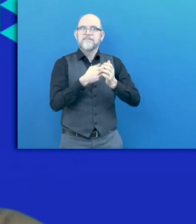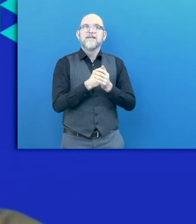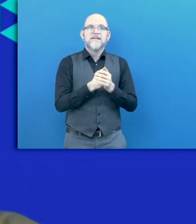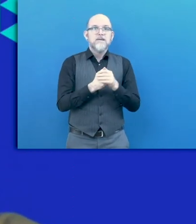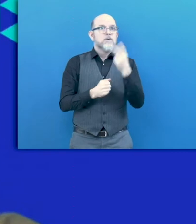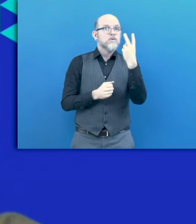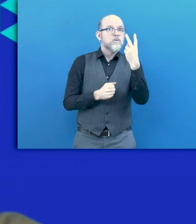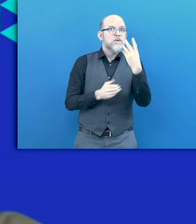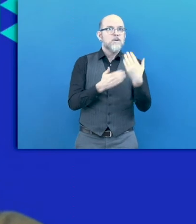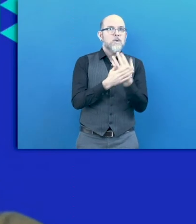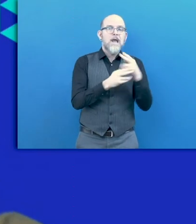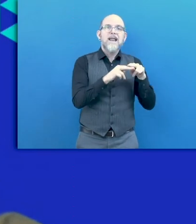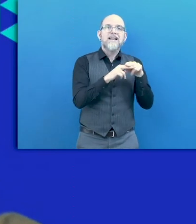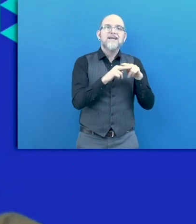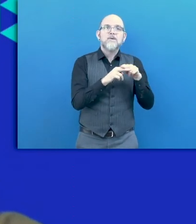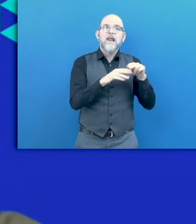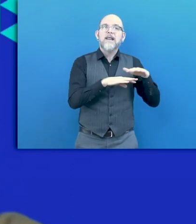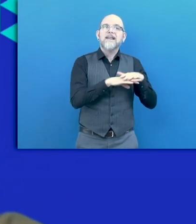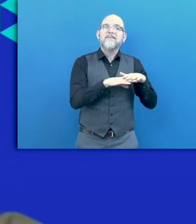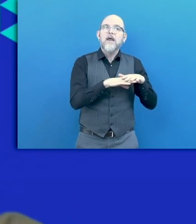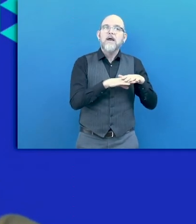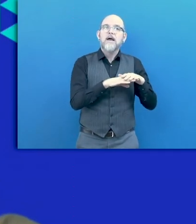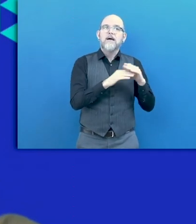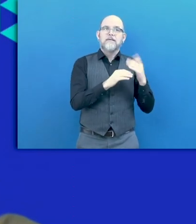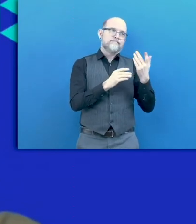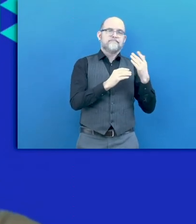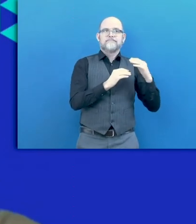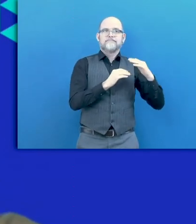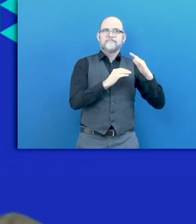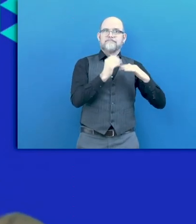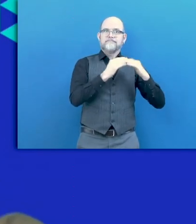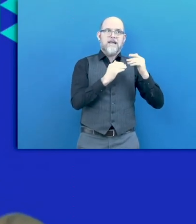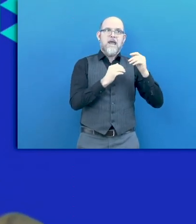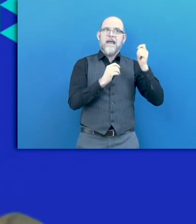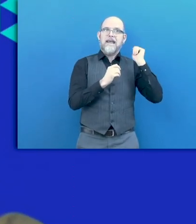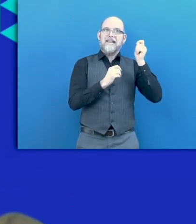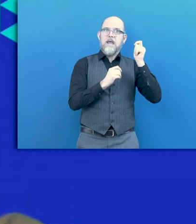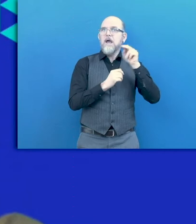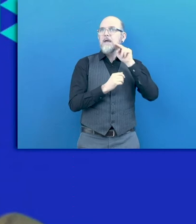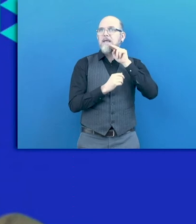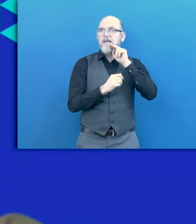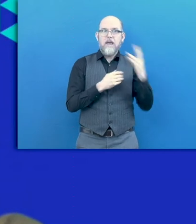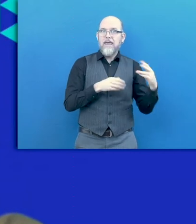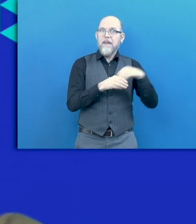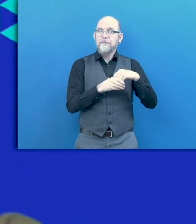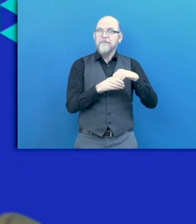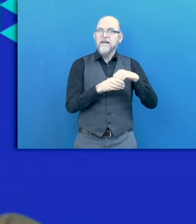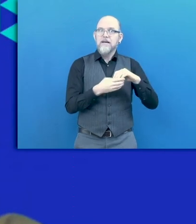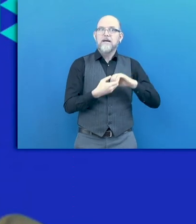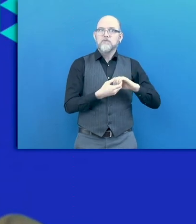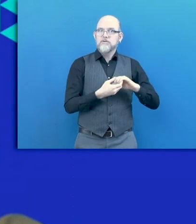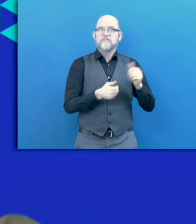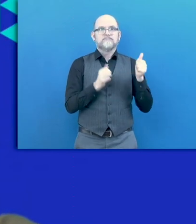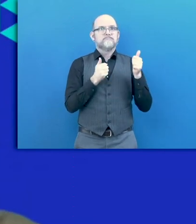networks in Kenya and Nigeria. We saw very active work within existing networks,